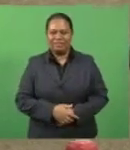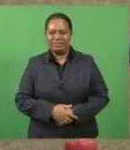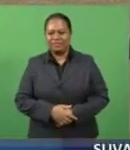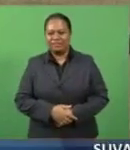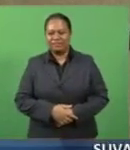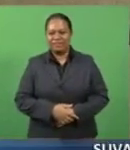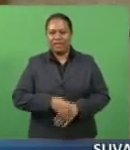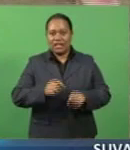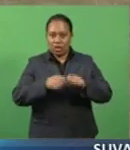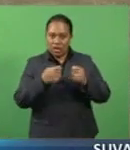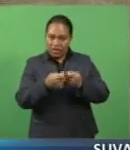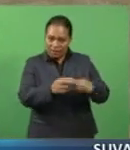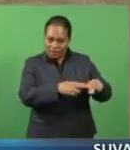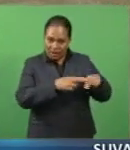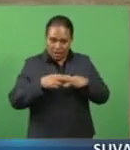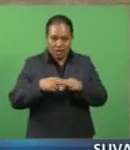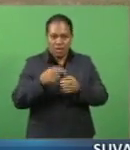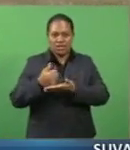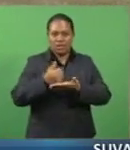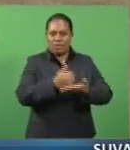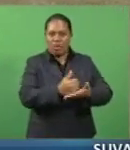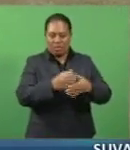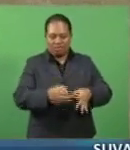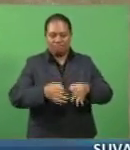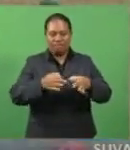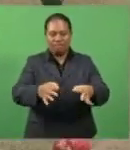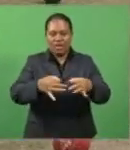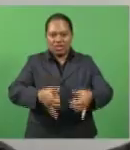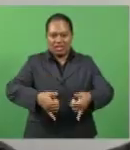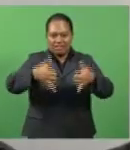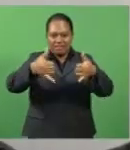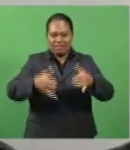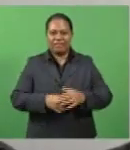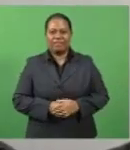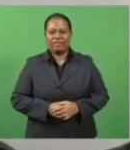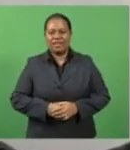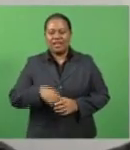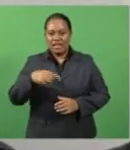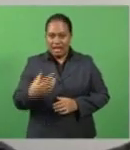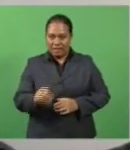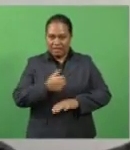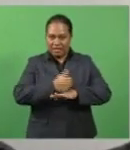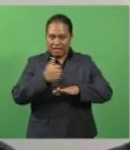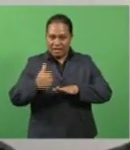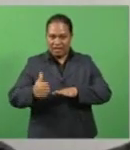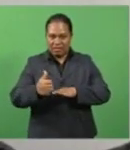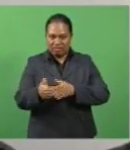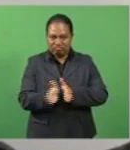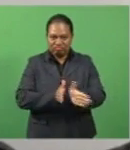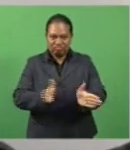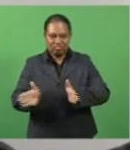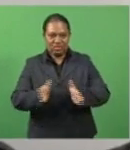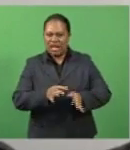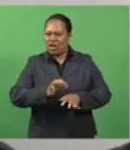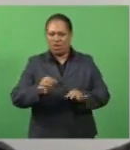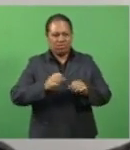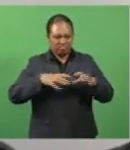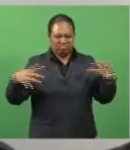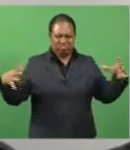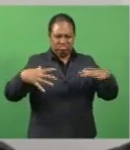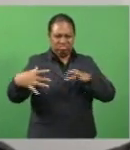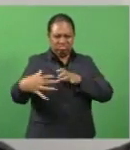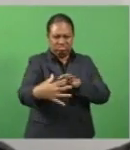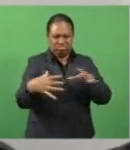Team Fiji fully supports the postponement of the championship. Inhere to the government directives, not socially gather,